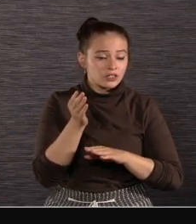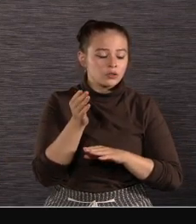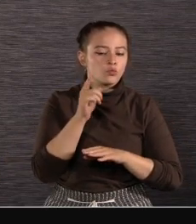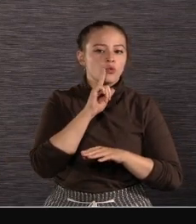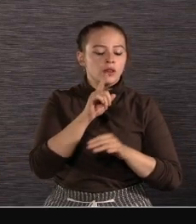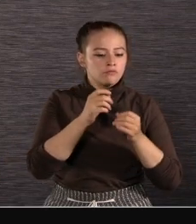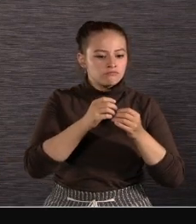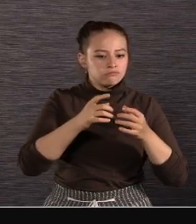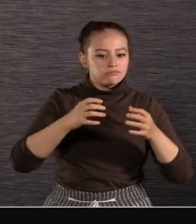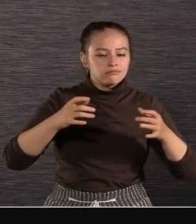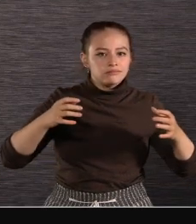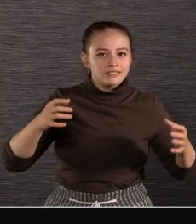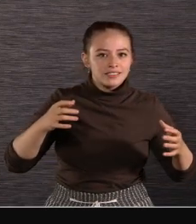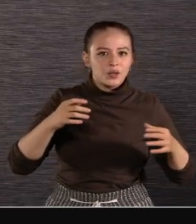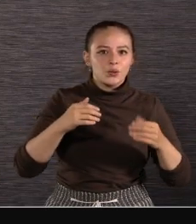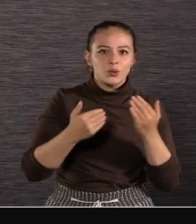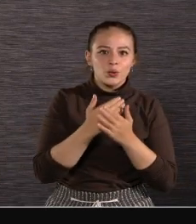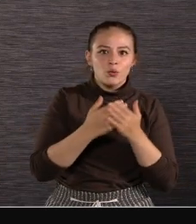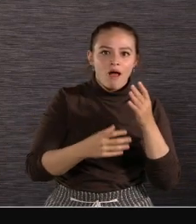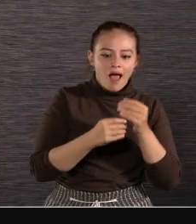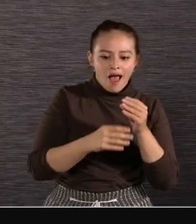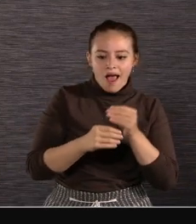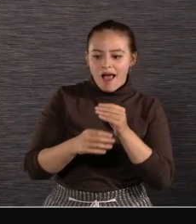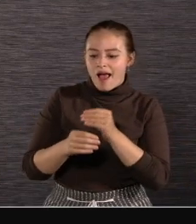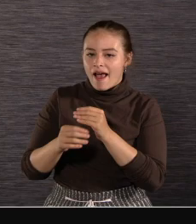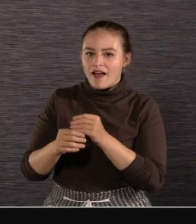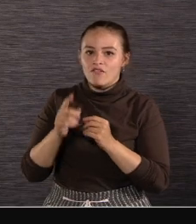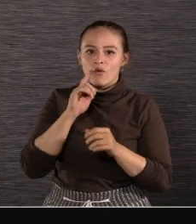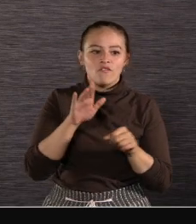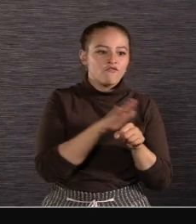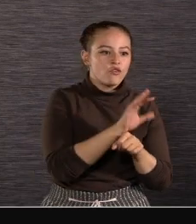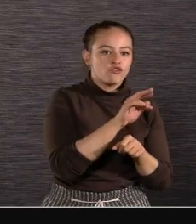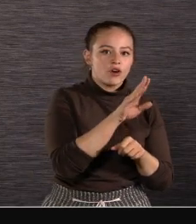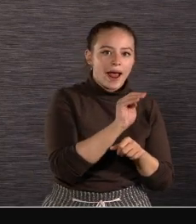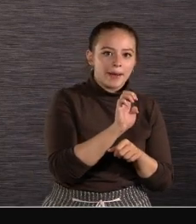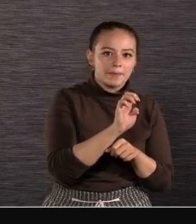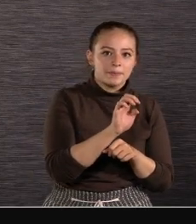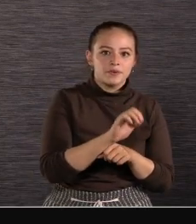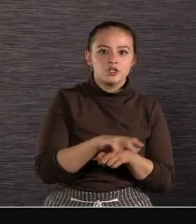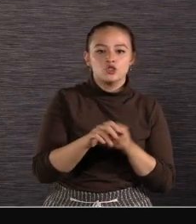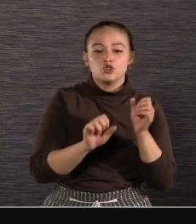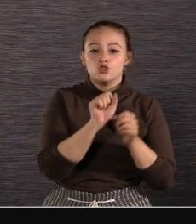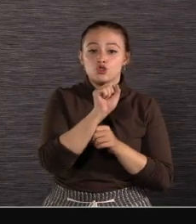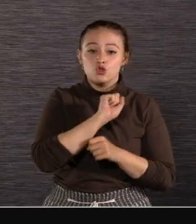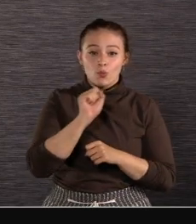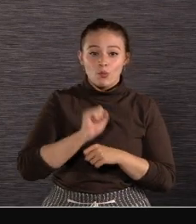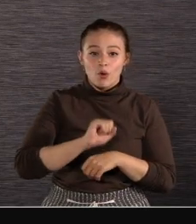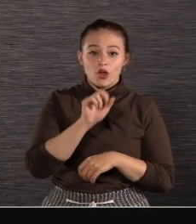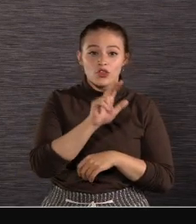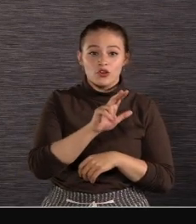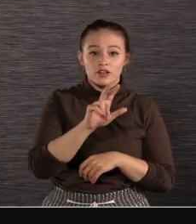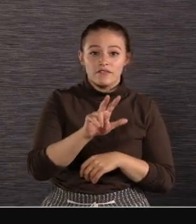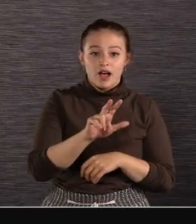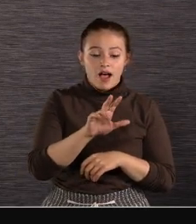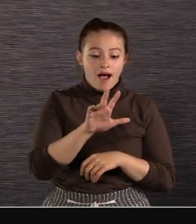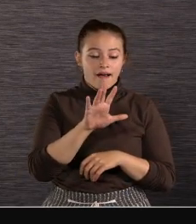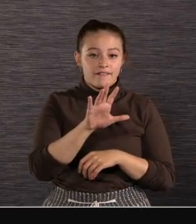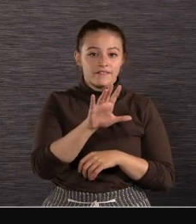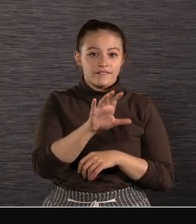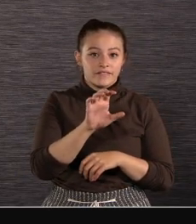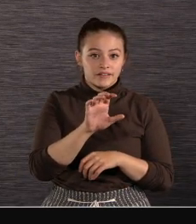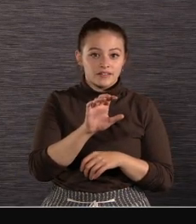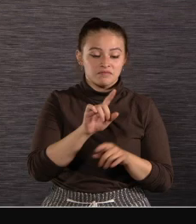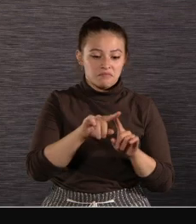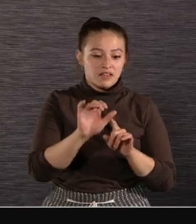production toolkit With new additions to our full frame, super 35mm and two-thirds inch families of cameras